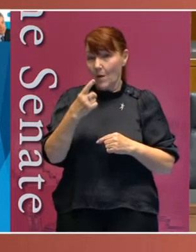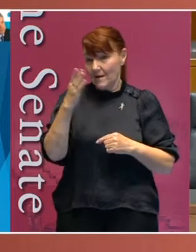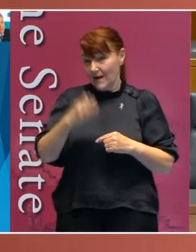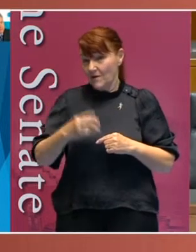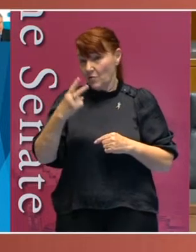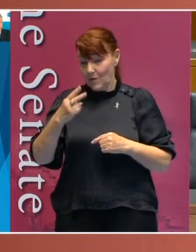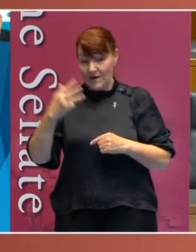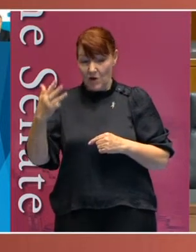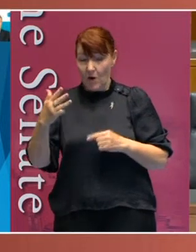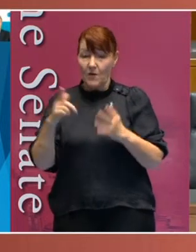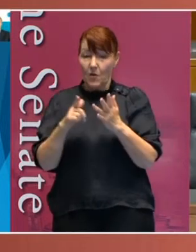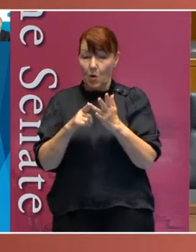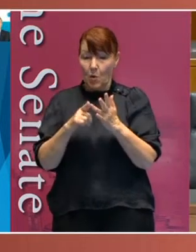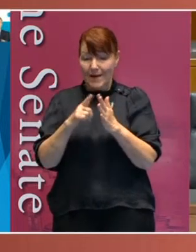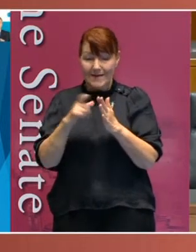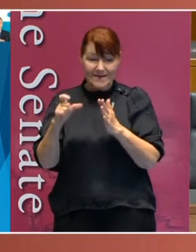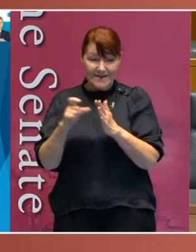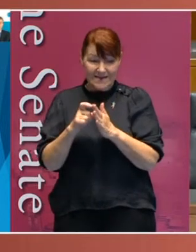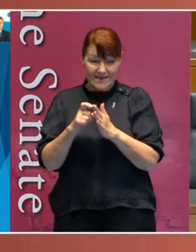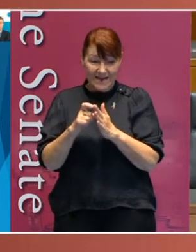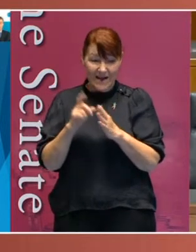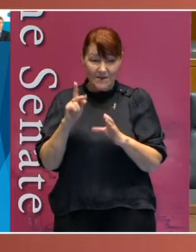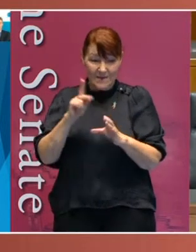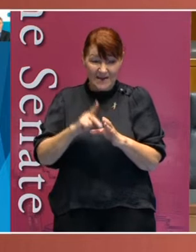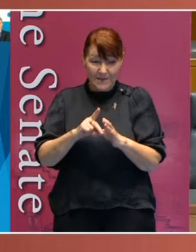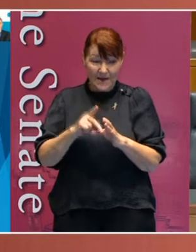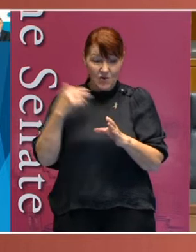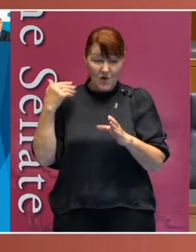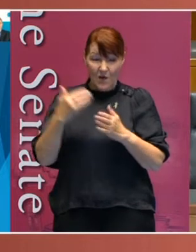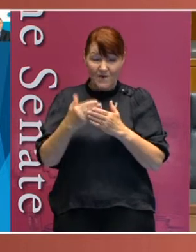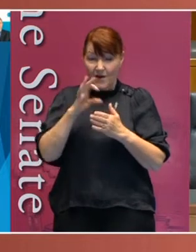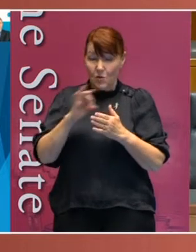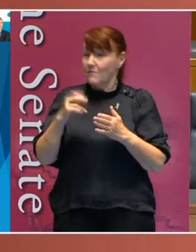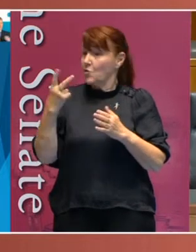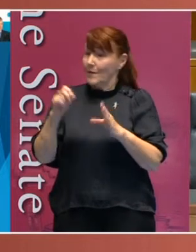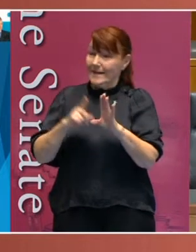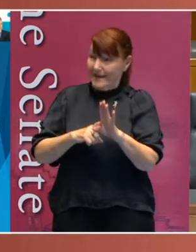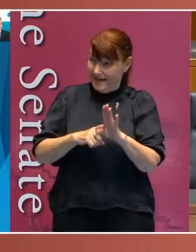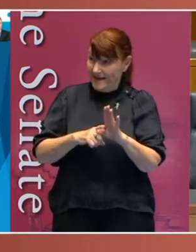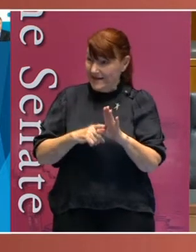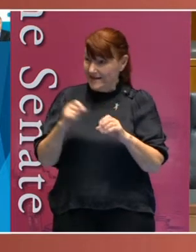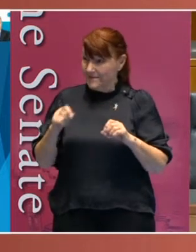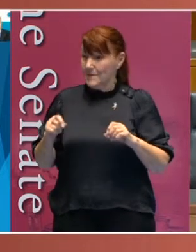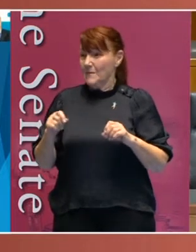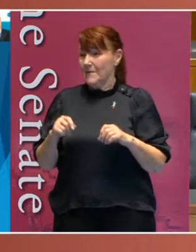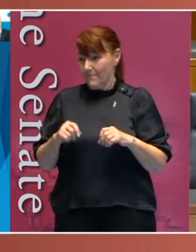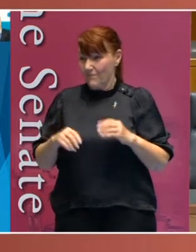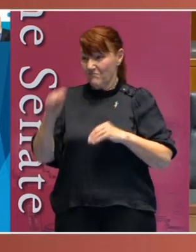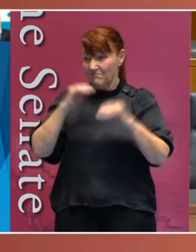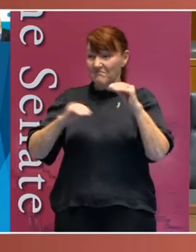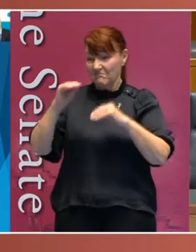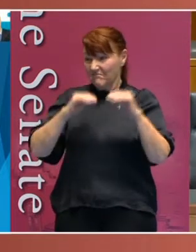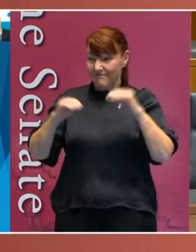participation rate that has not moved for 20 years for too long. So we developed the Includability Project,